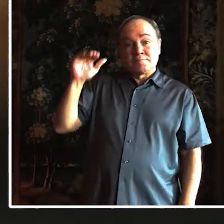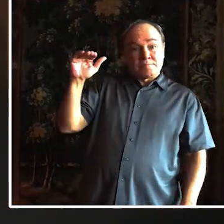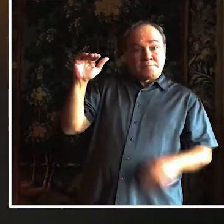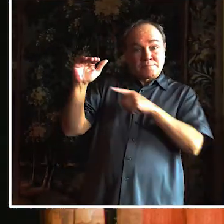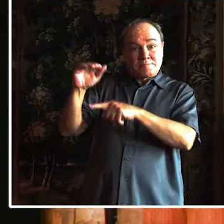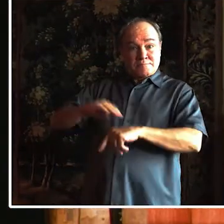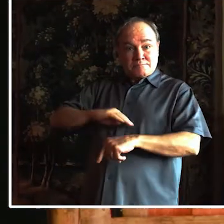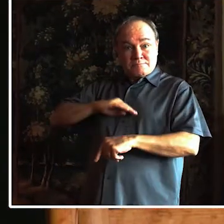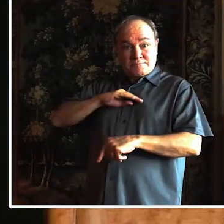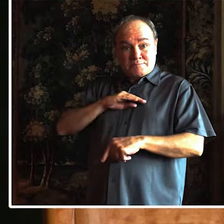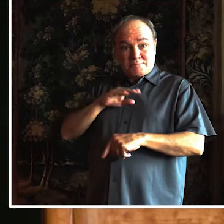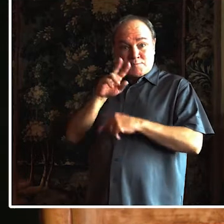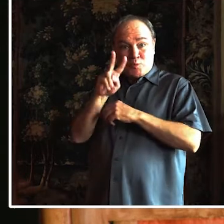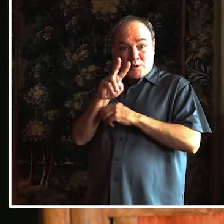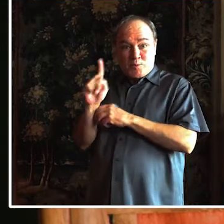Minara, 21.